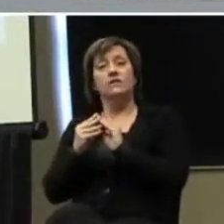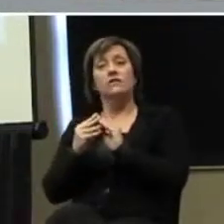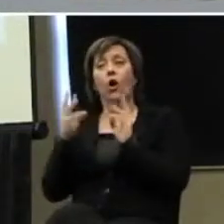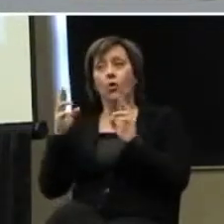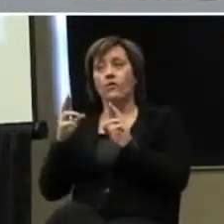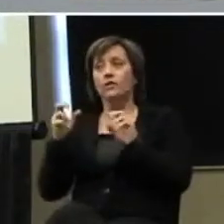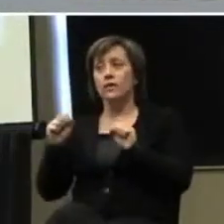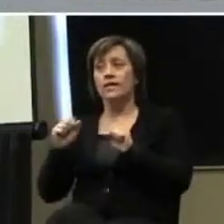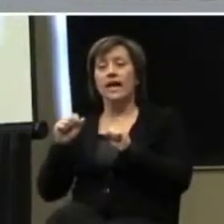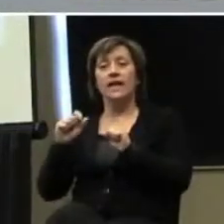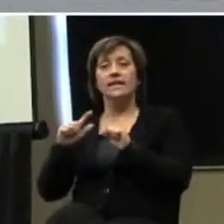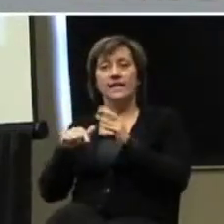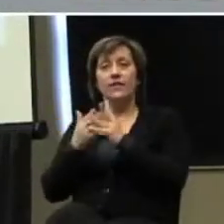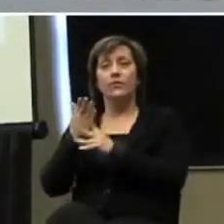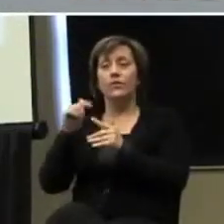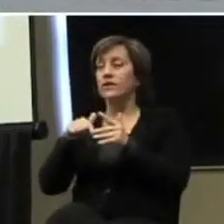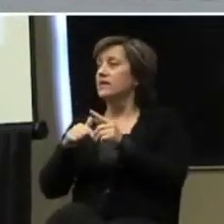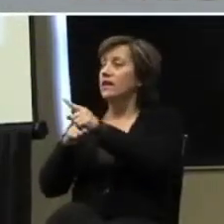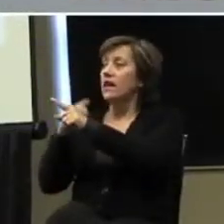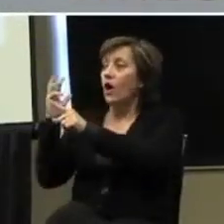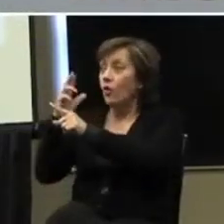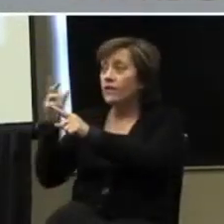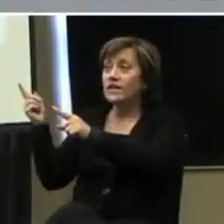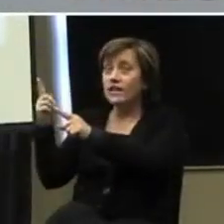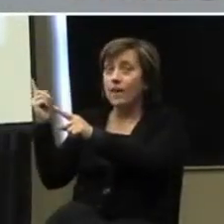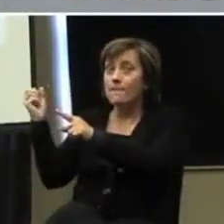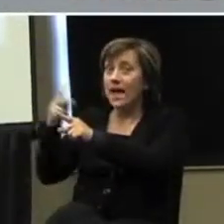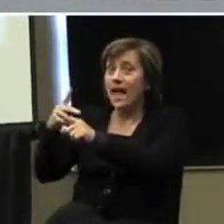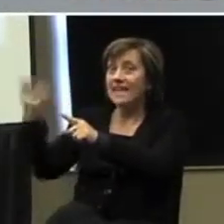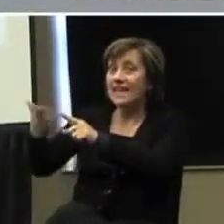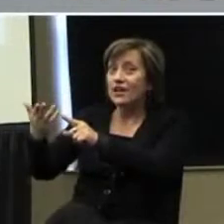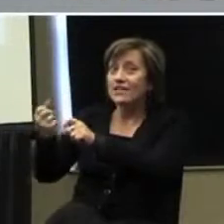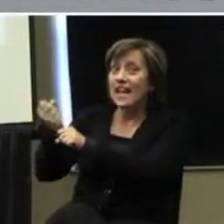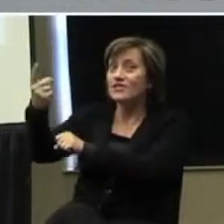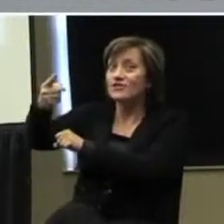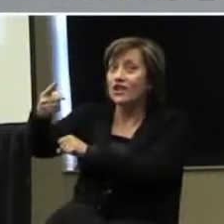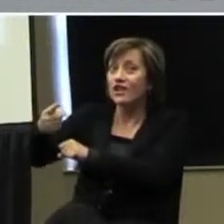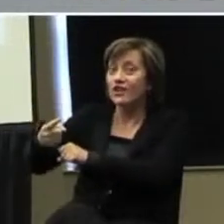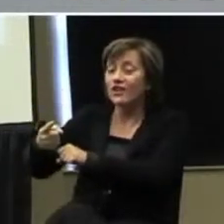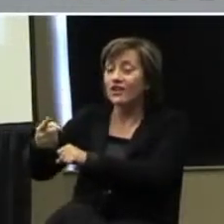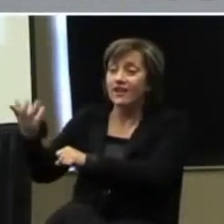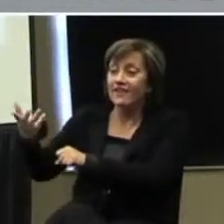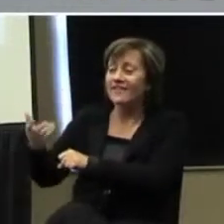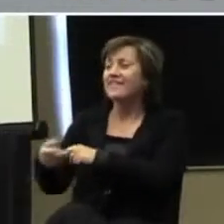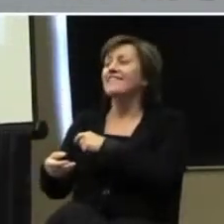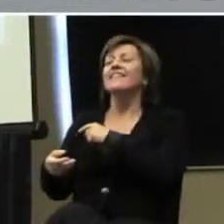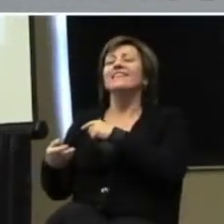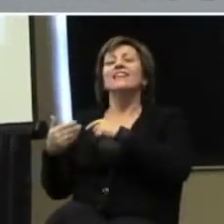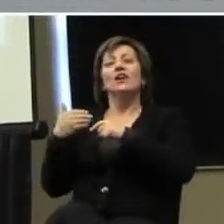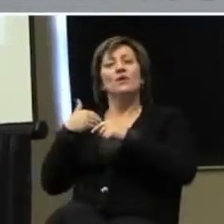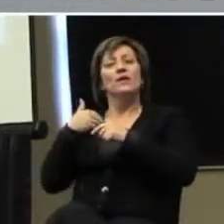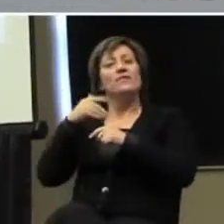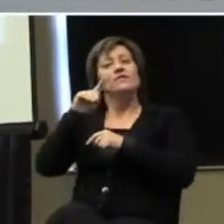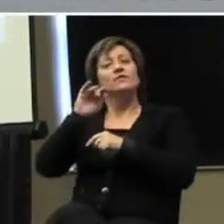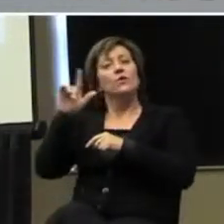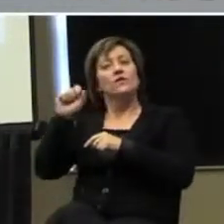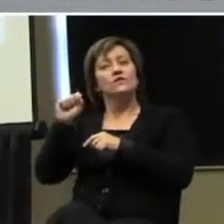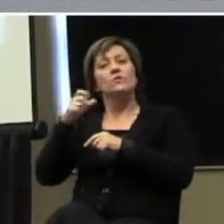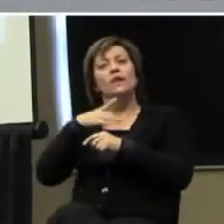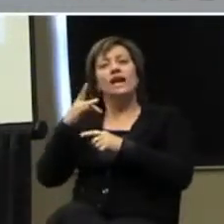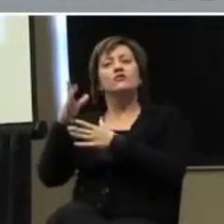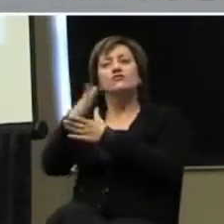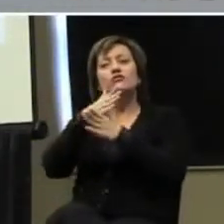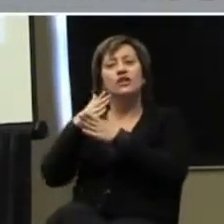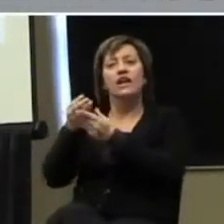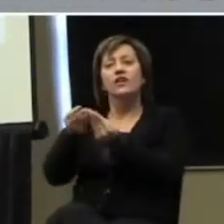IFI. Is that right? You've just been requested to present at the IFI pre-conference. Okay, so at the IFI pre-conference. And